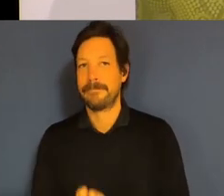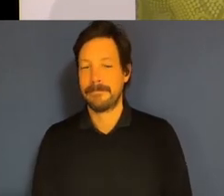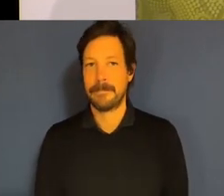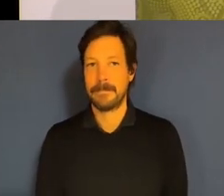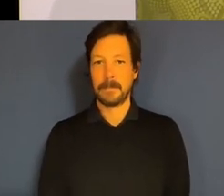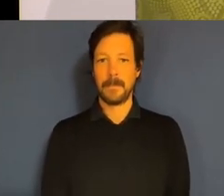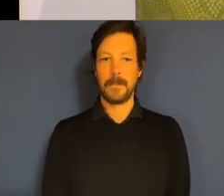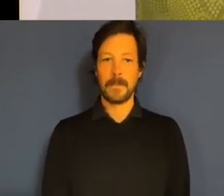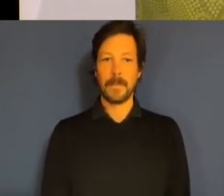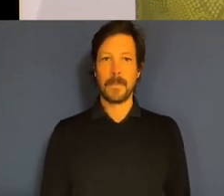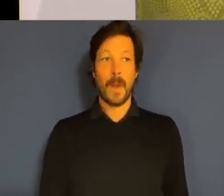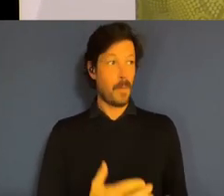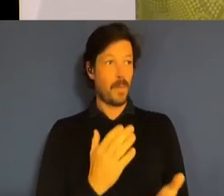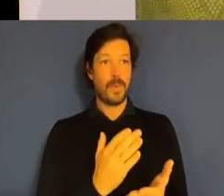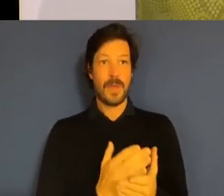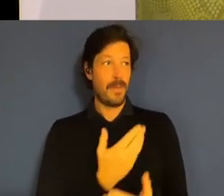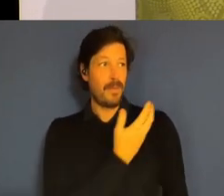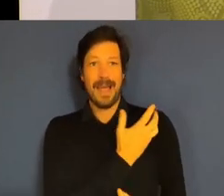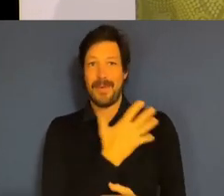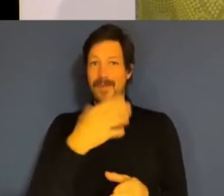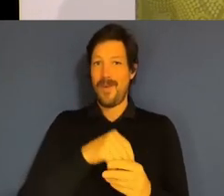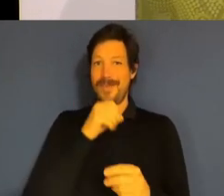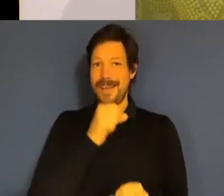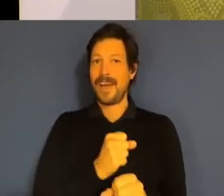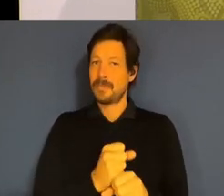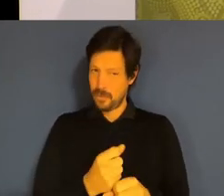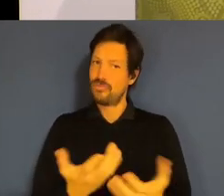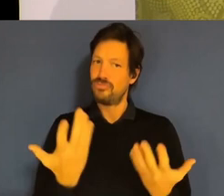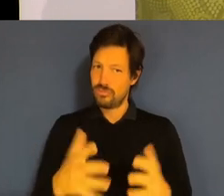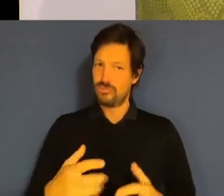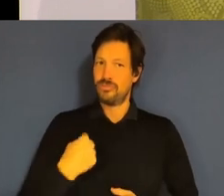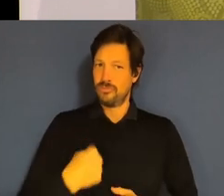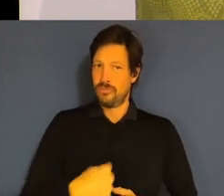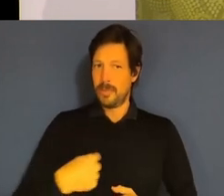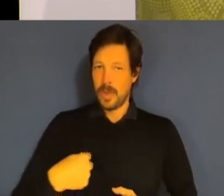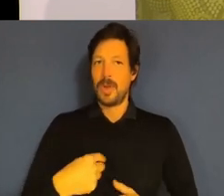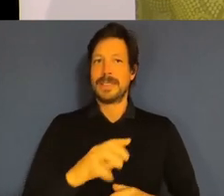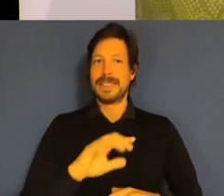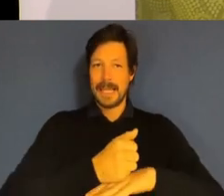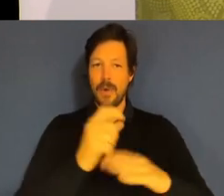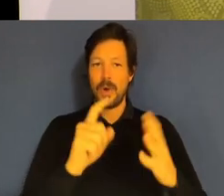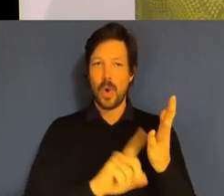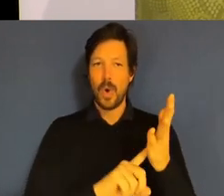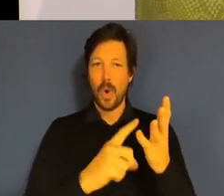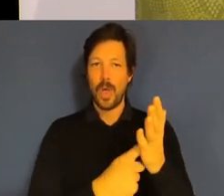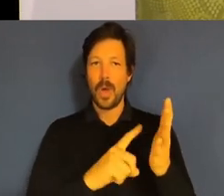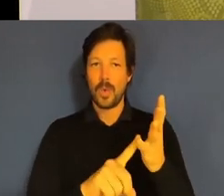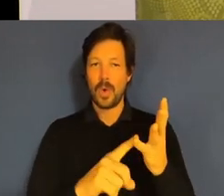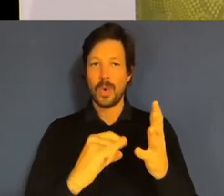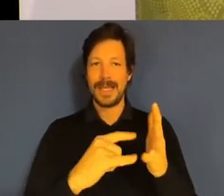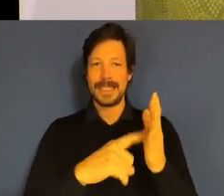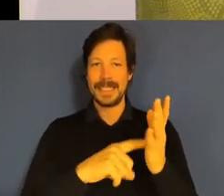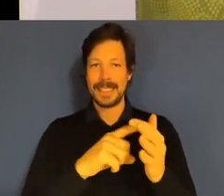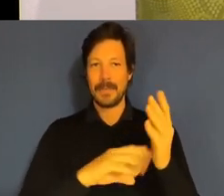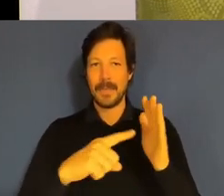who has committed to implement the Uluru Statement from the Heart in full, including constitutional recognition, a voice